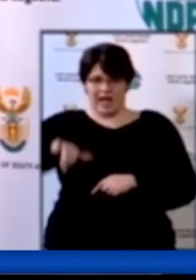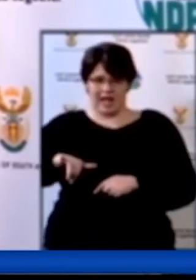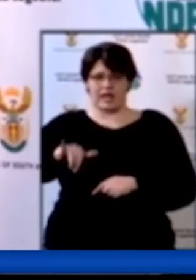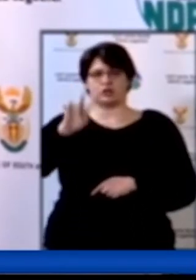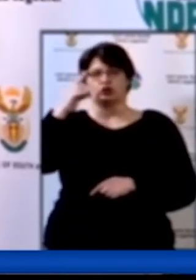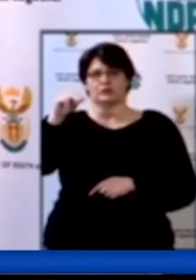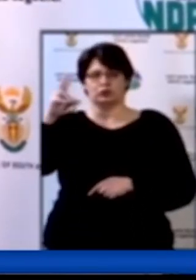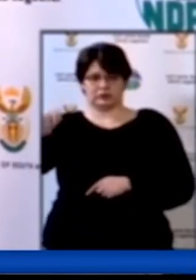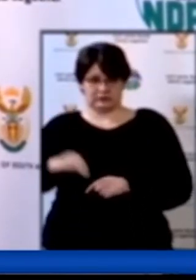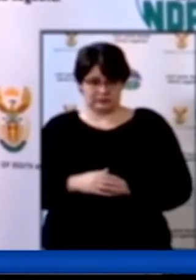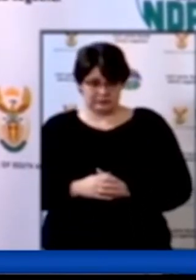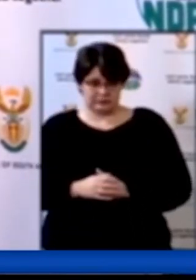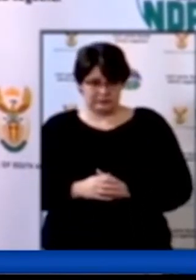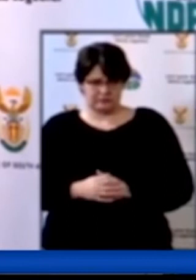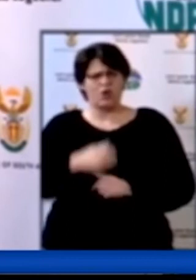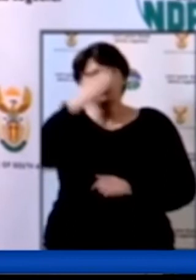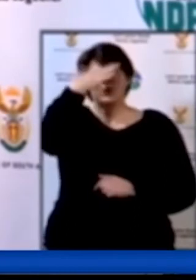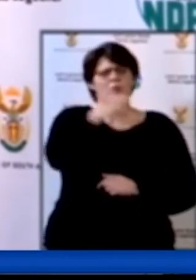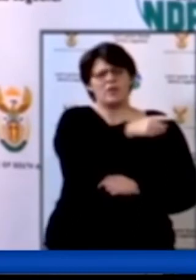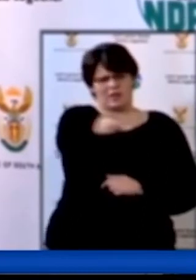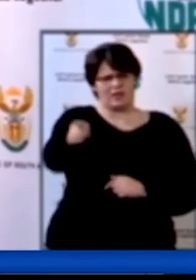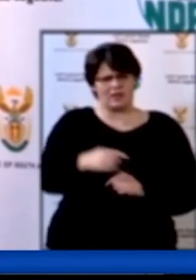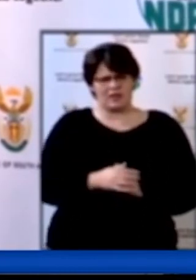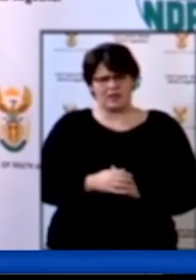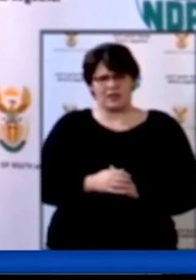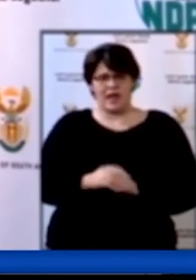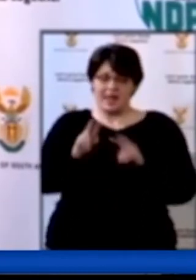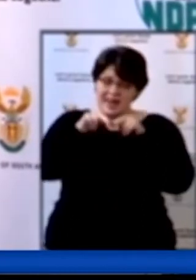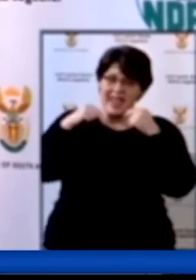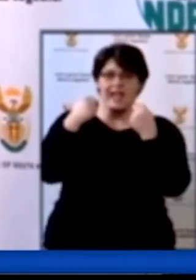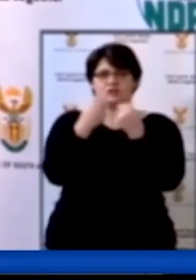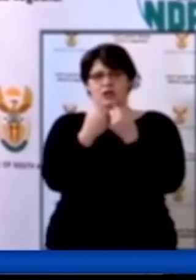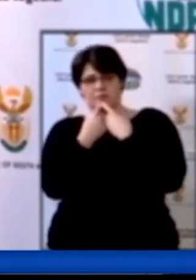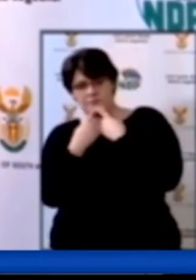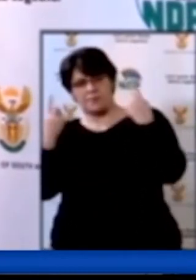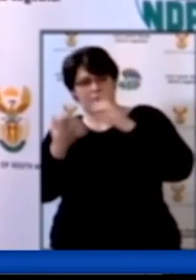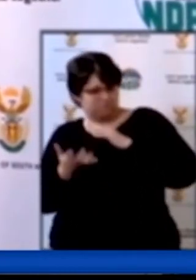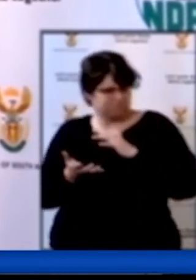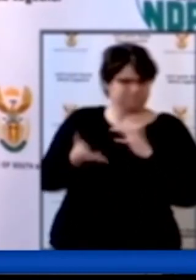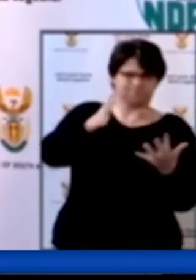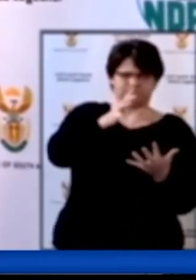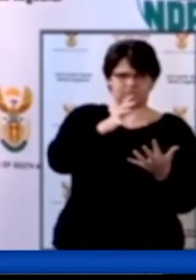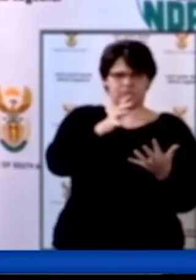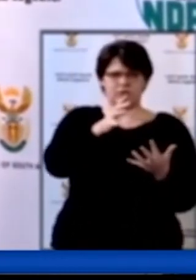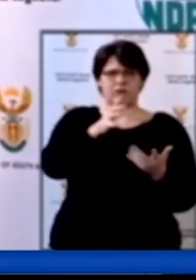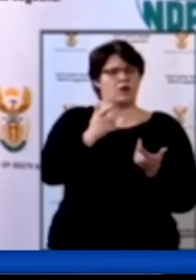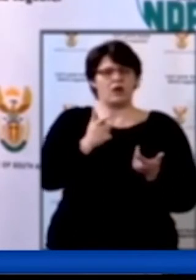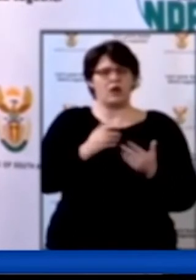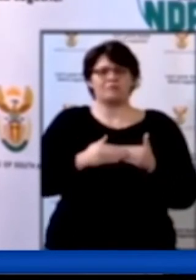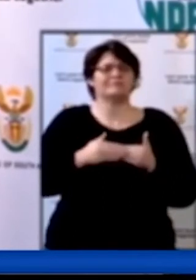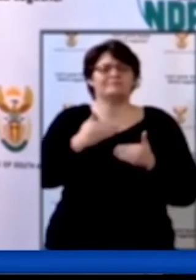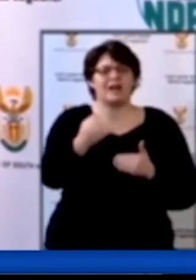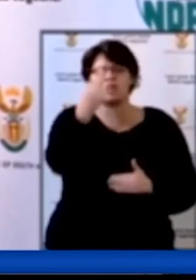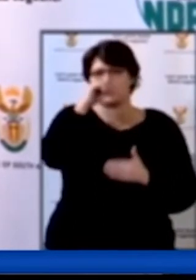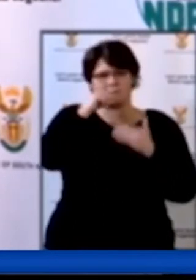know the national state of disaster can only last for three